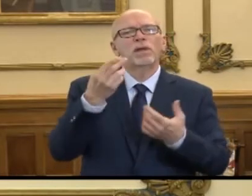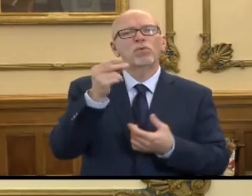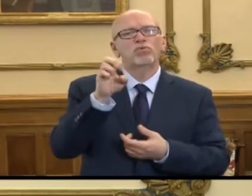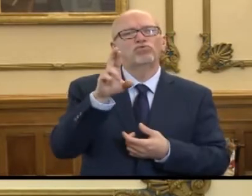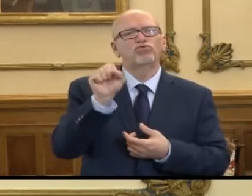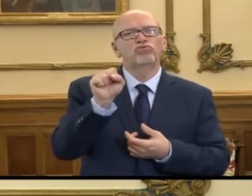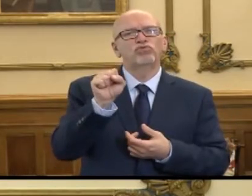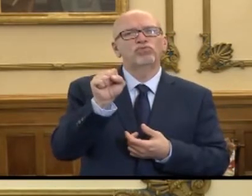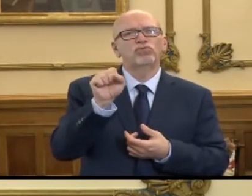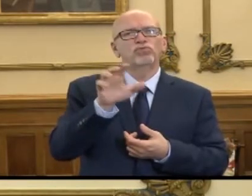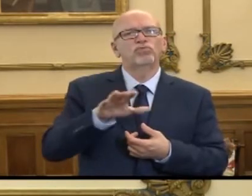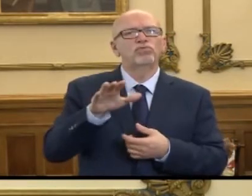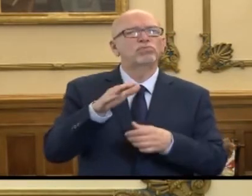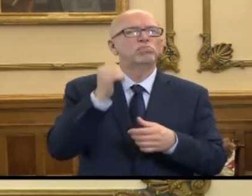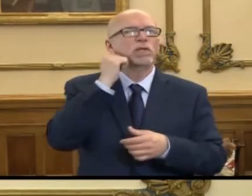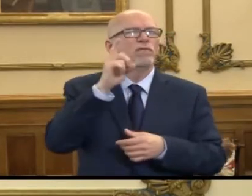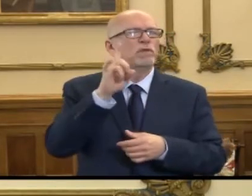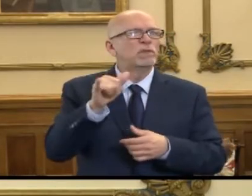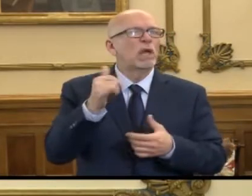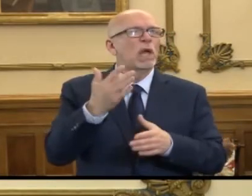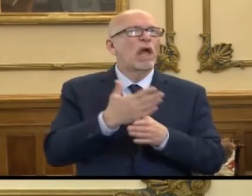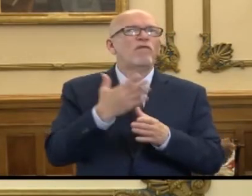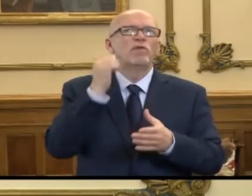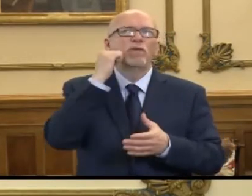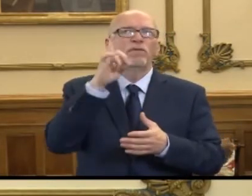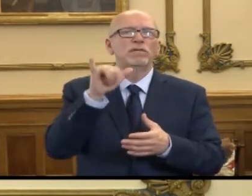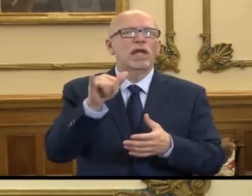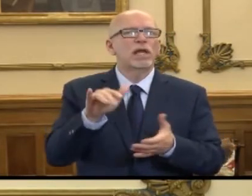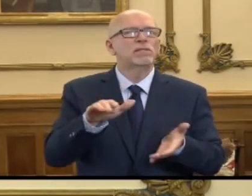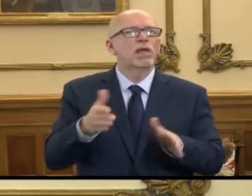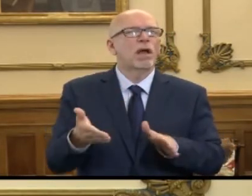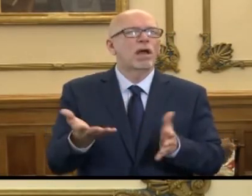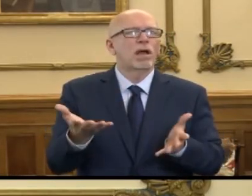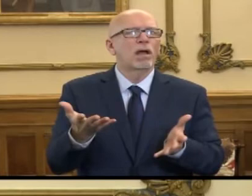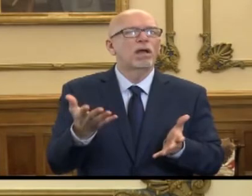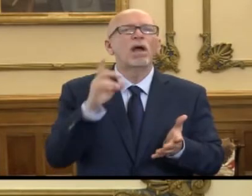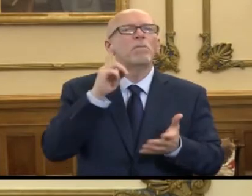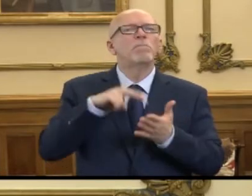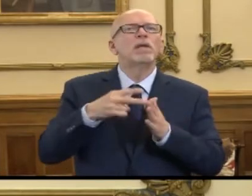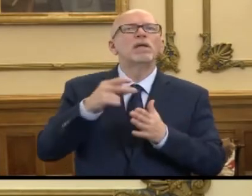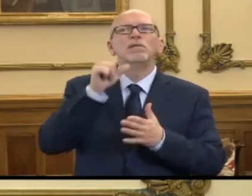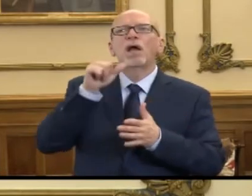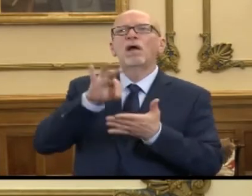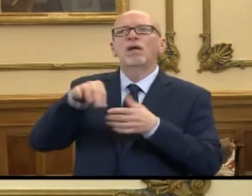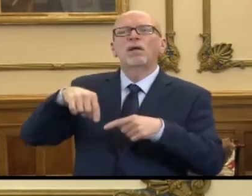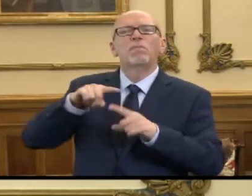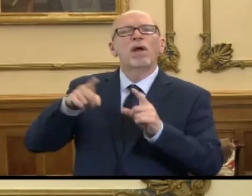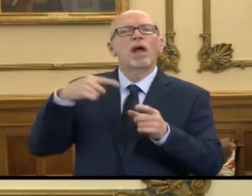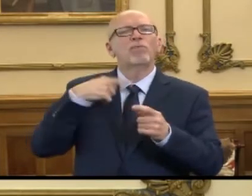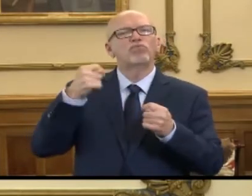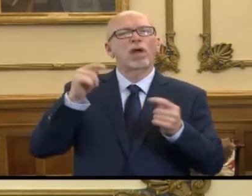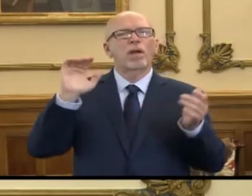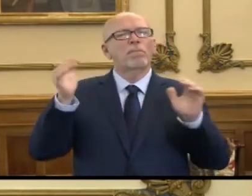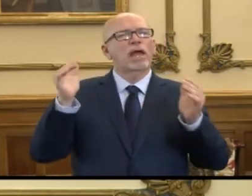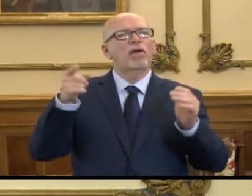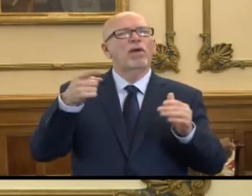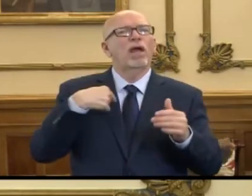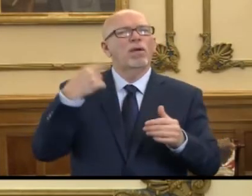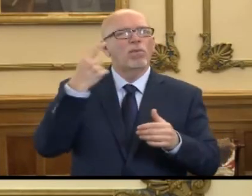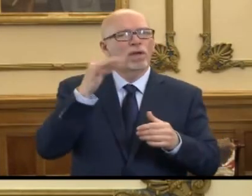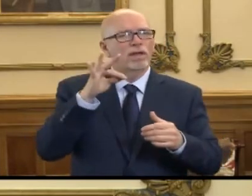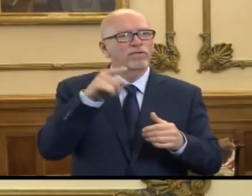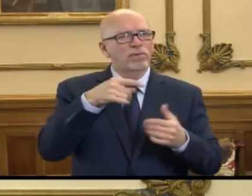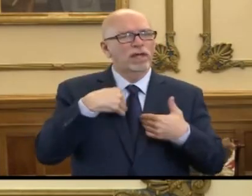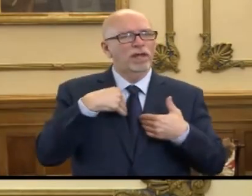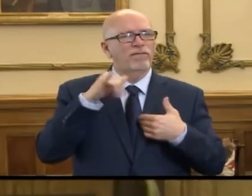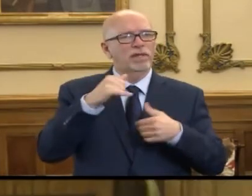on a given day, on an average day, die. I'm sort of trying to put everything into a perspective, and I wondered if you